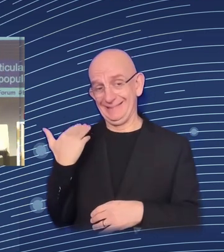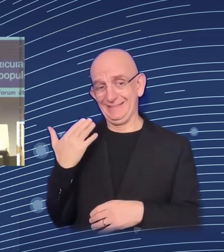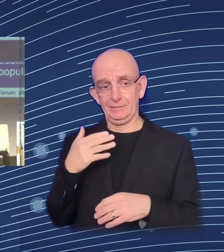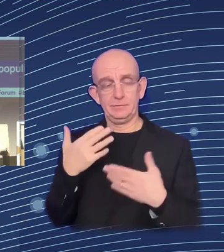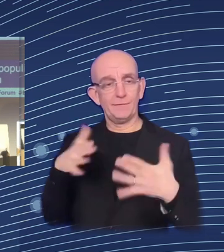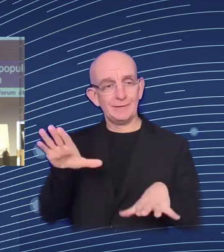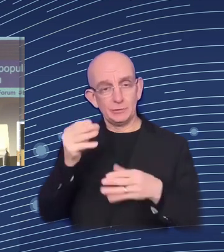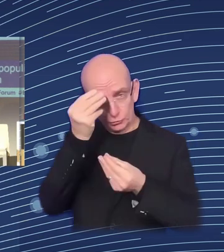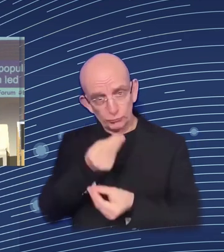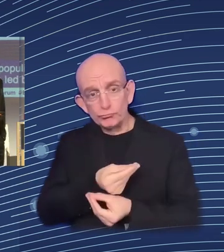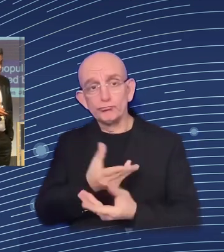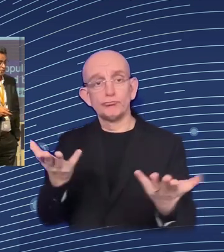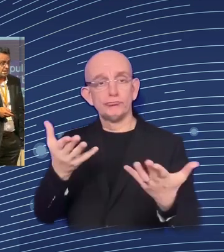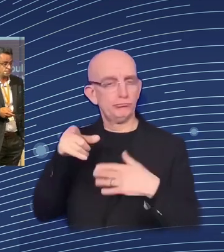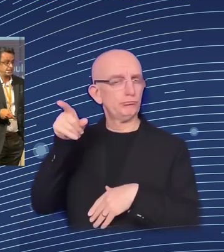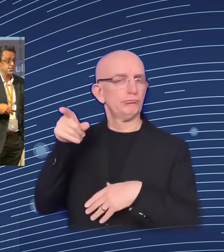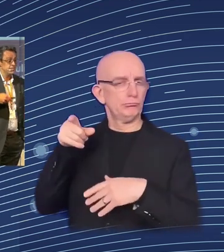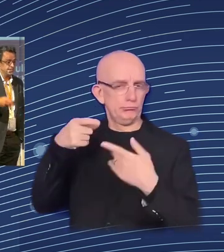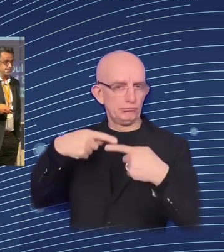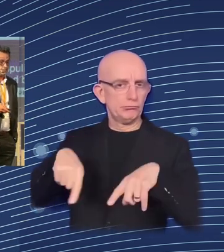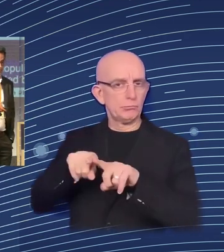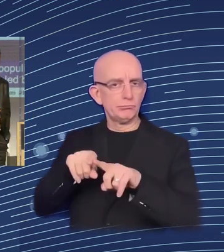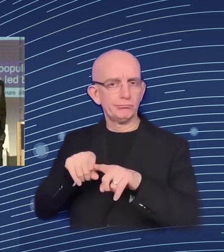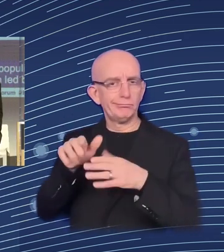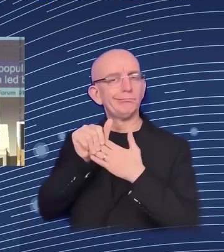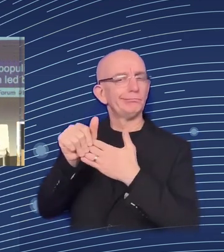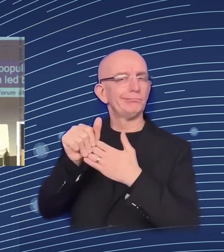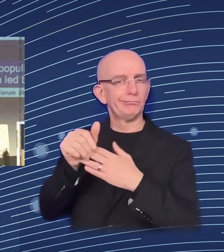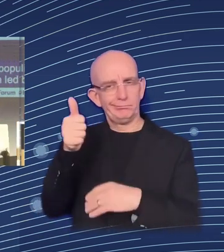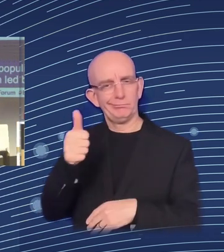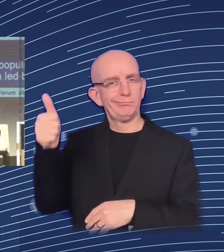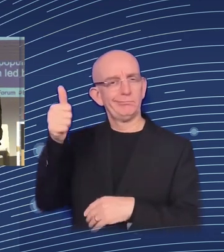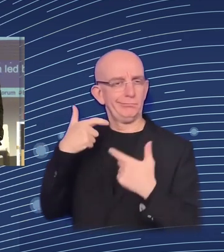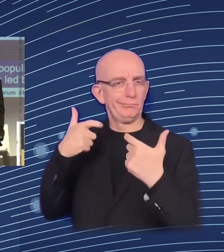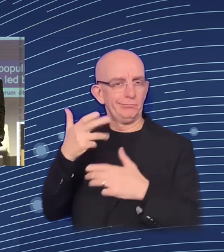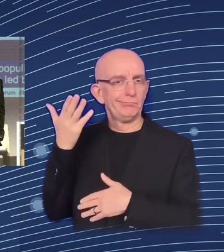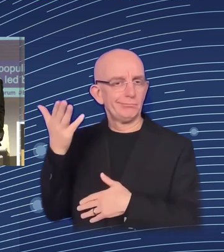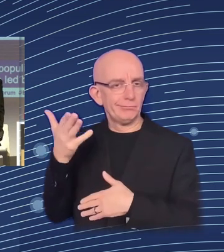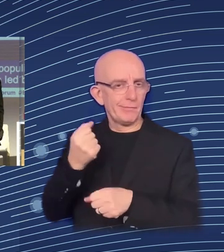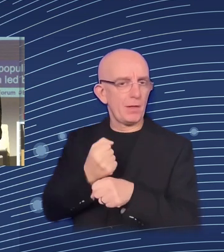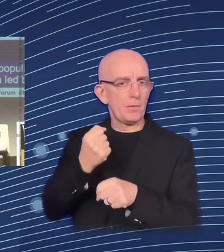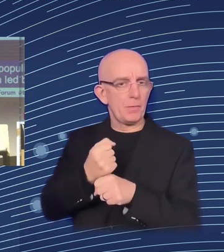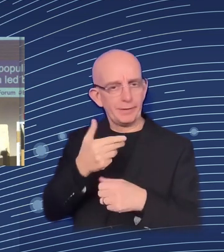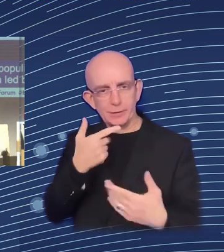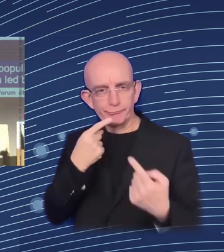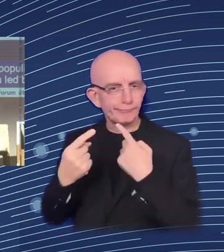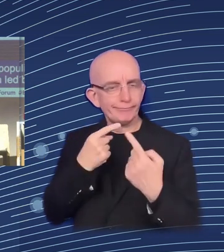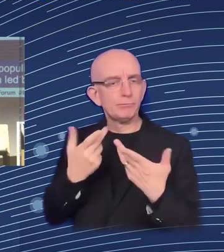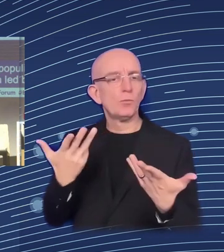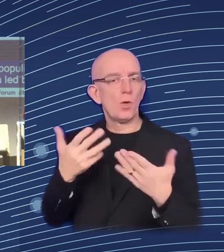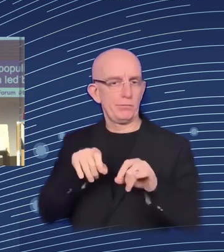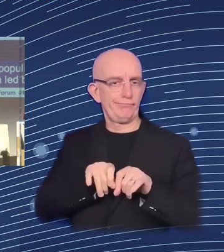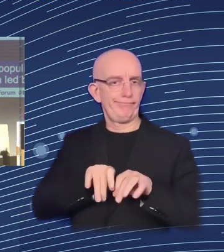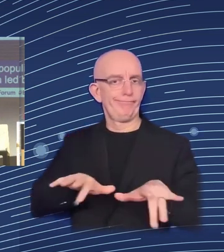upfront the distributional aspect in the assessment of policies, in particular fiscal policies, but not only, also social